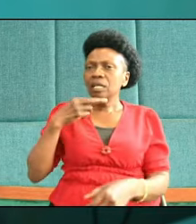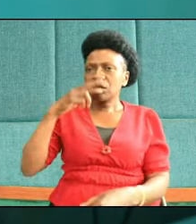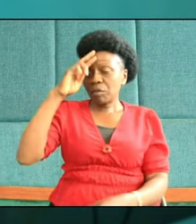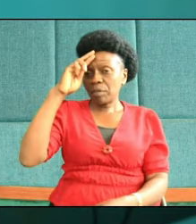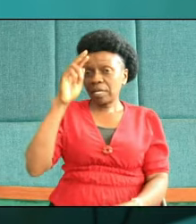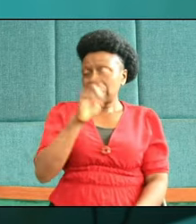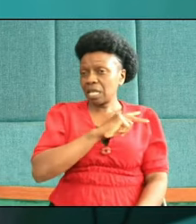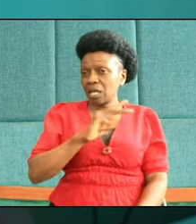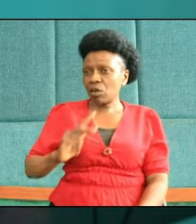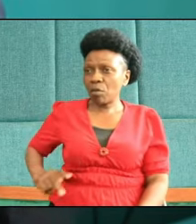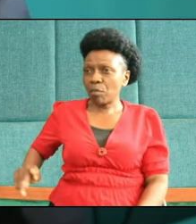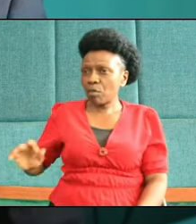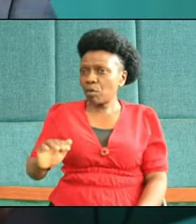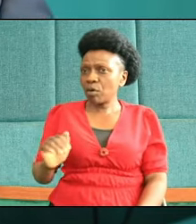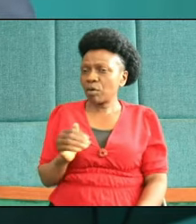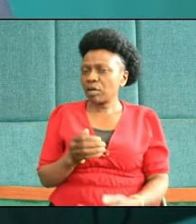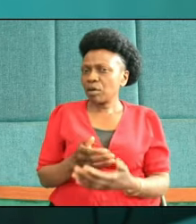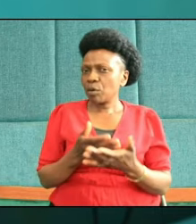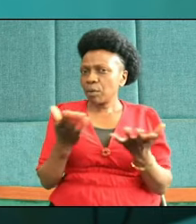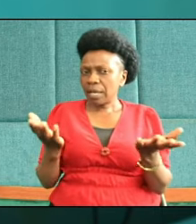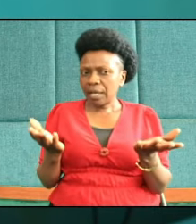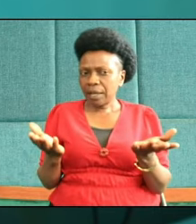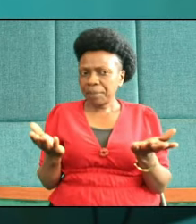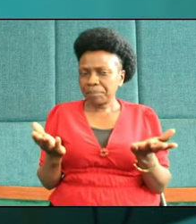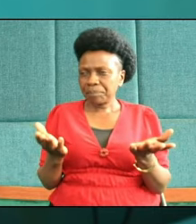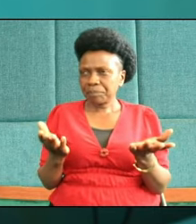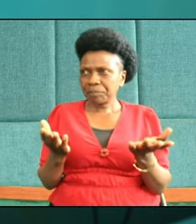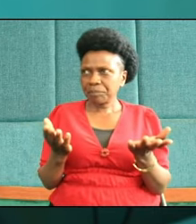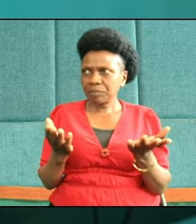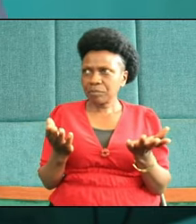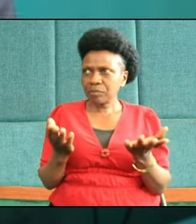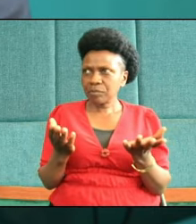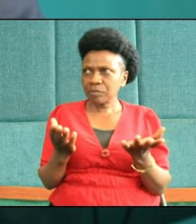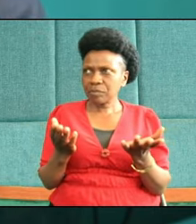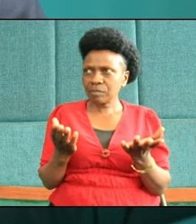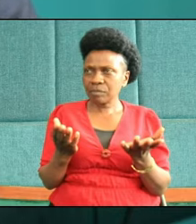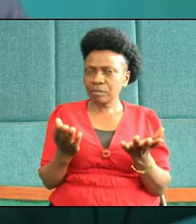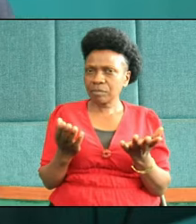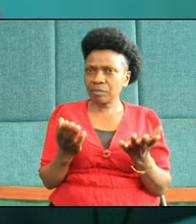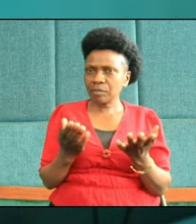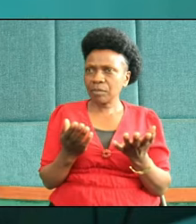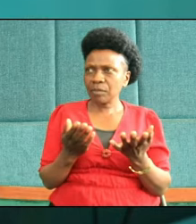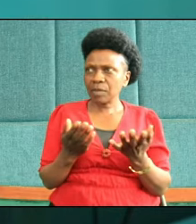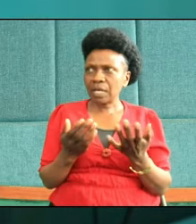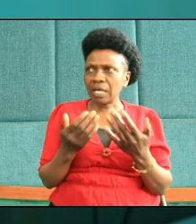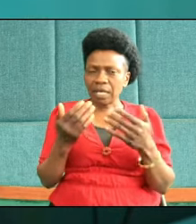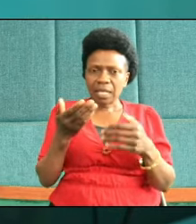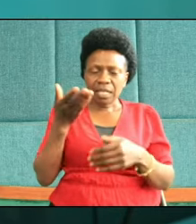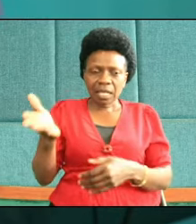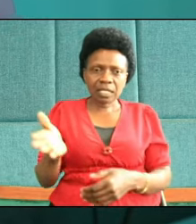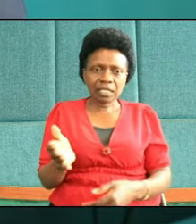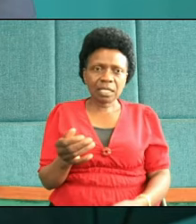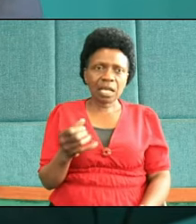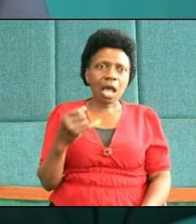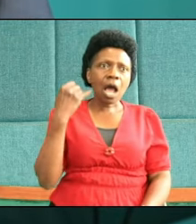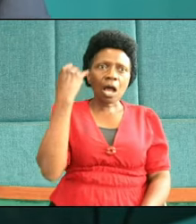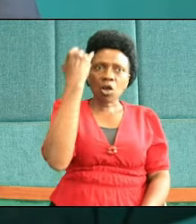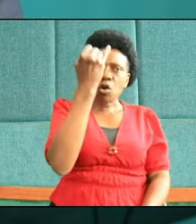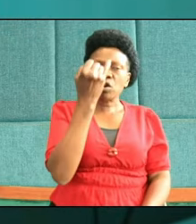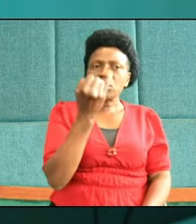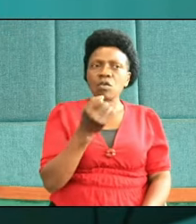Apollo where inside of it there was goddess of love by the name of Aphrodite